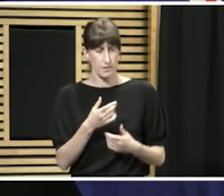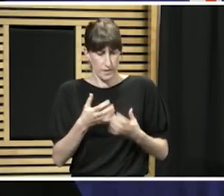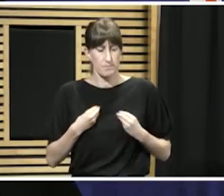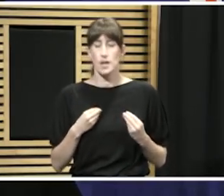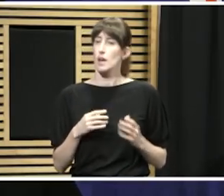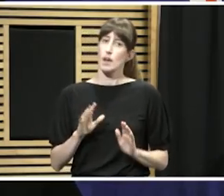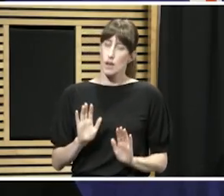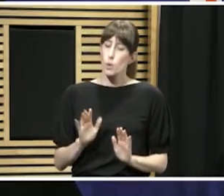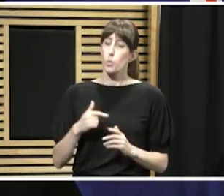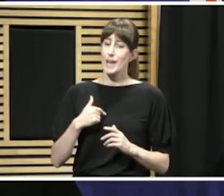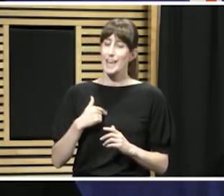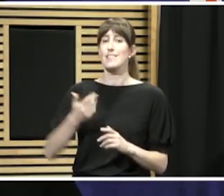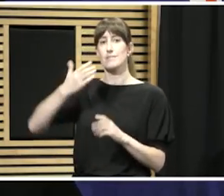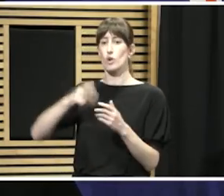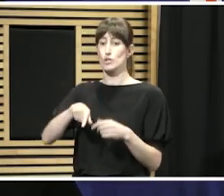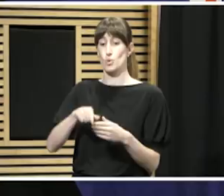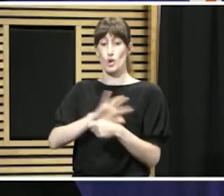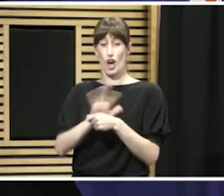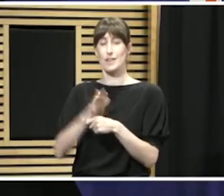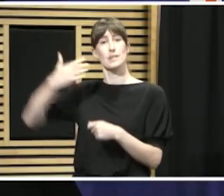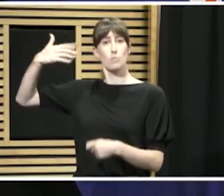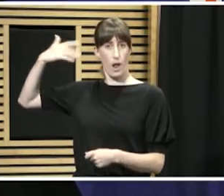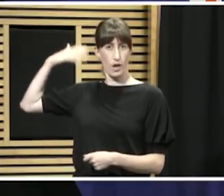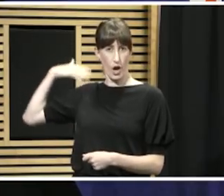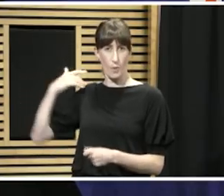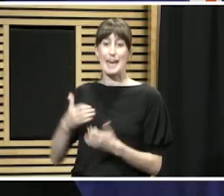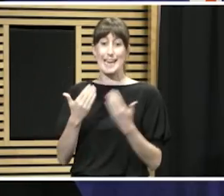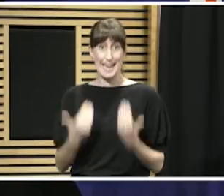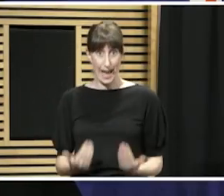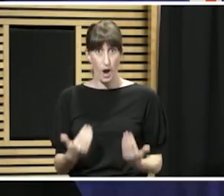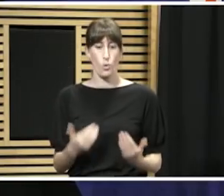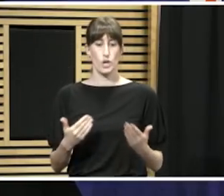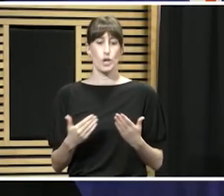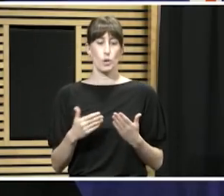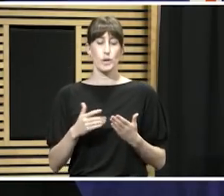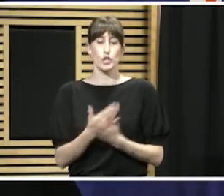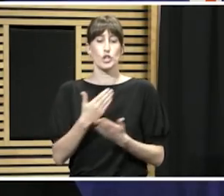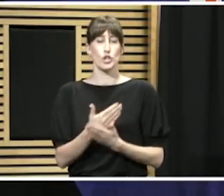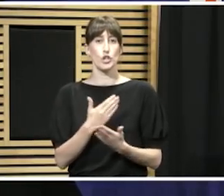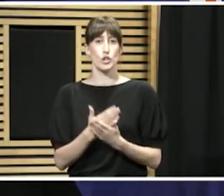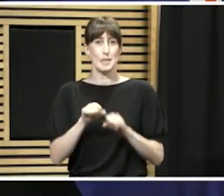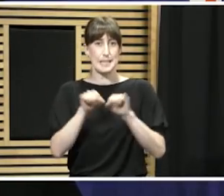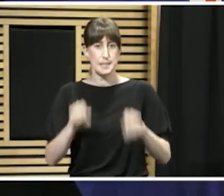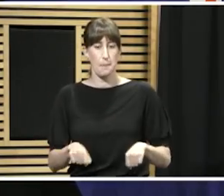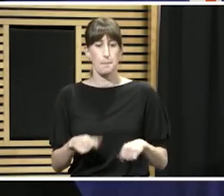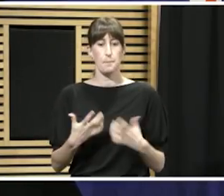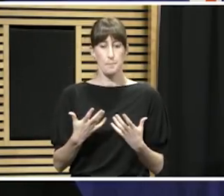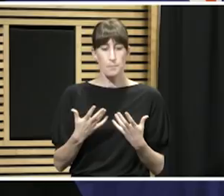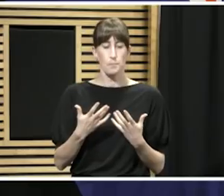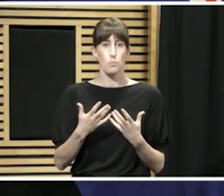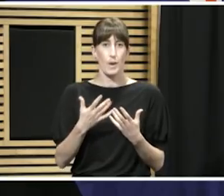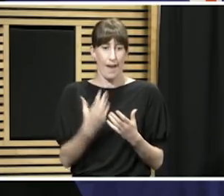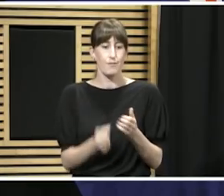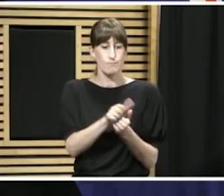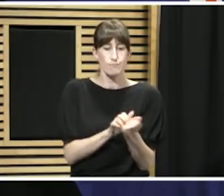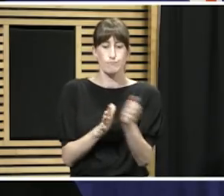We're taking our normal risk-based approach to that. But at the same time, it's important that we get sufficient